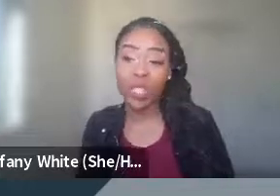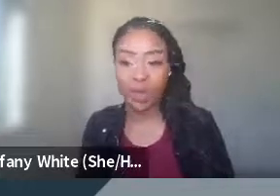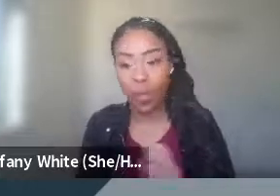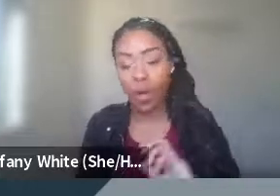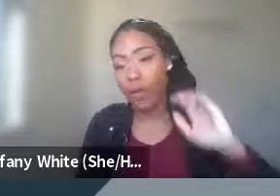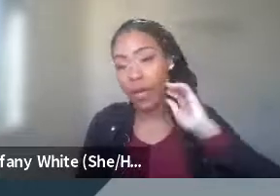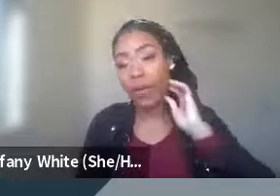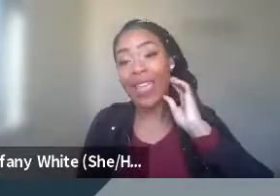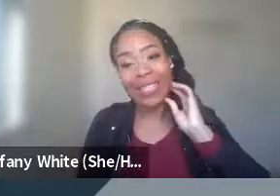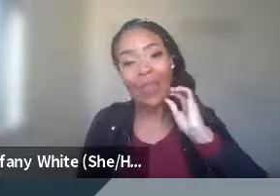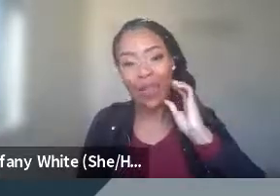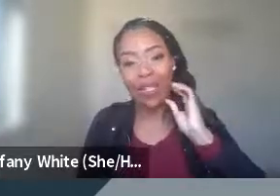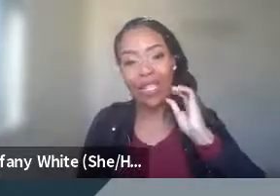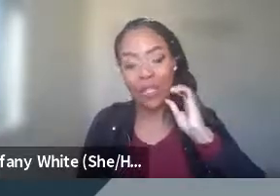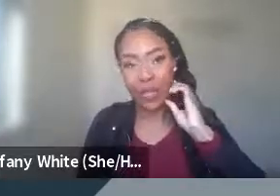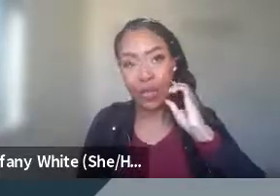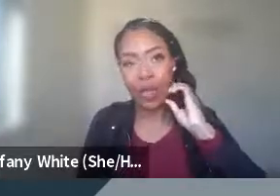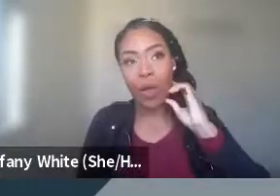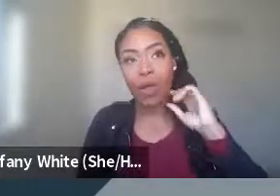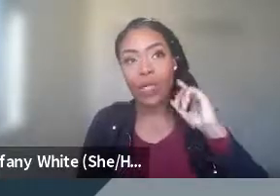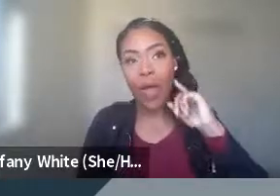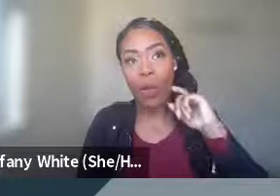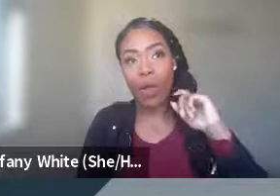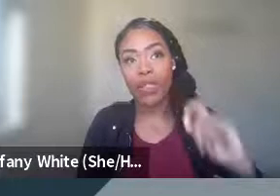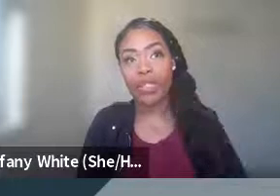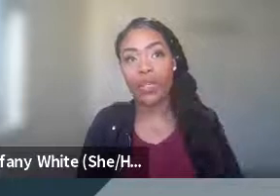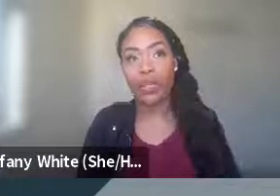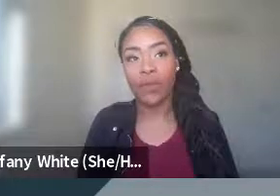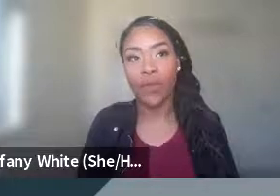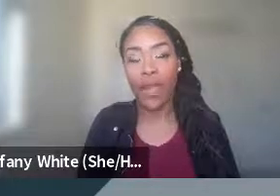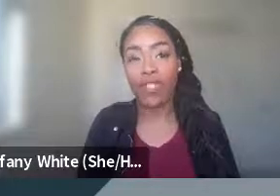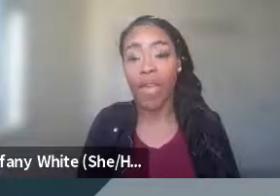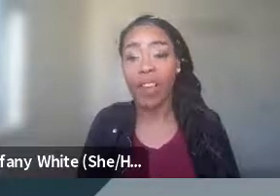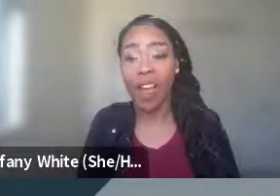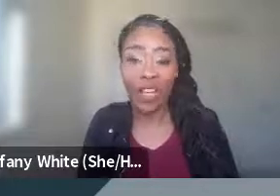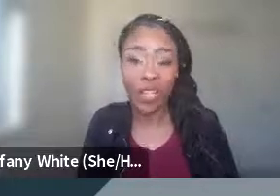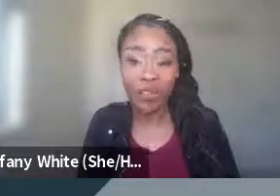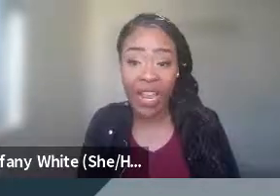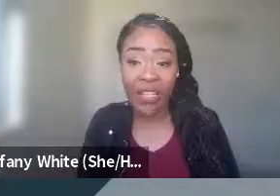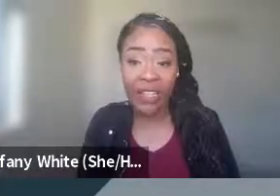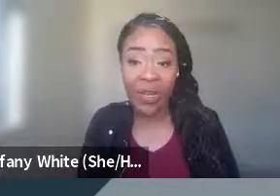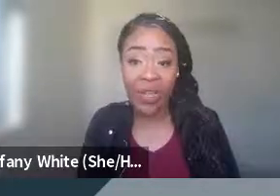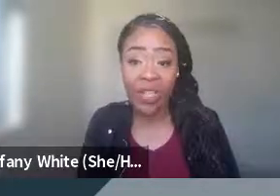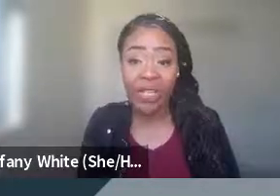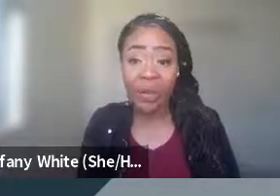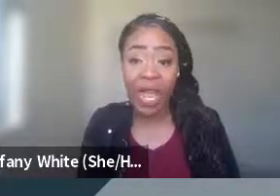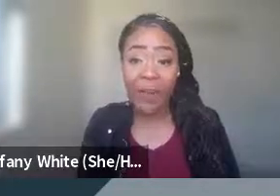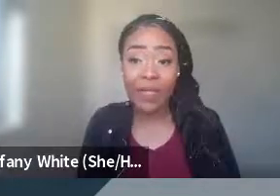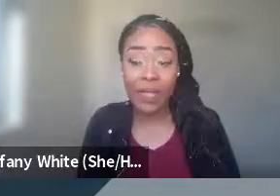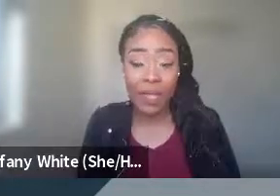a source of support for you. Yes, I'm here to teach you, but also I want to teach you different kinds of metacognition, right? And so